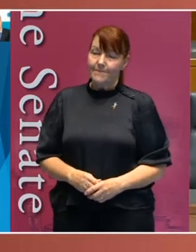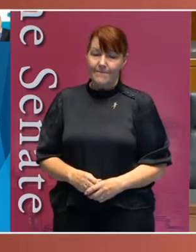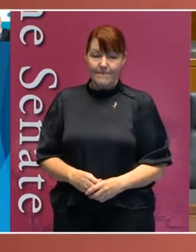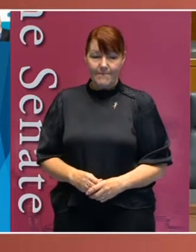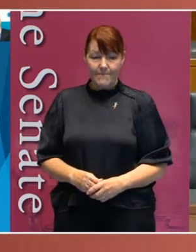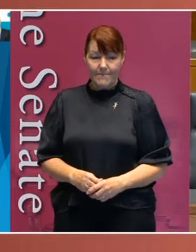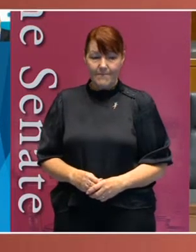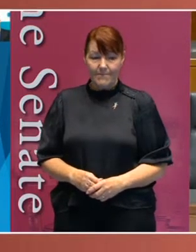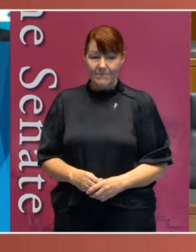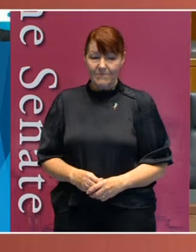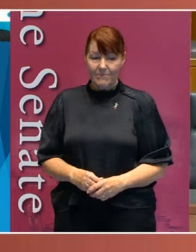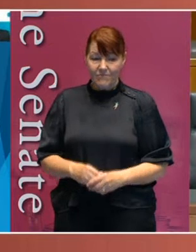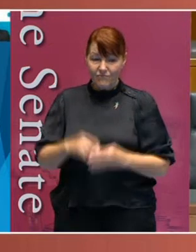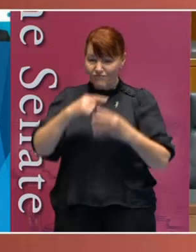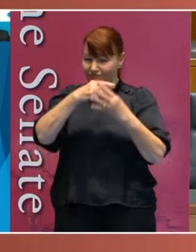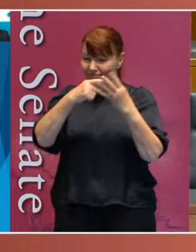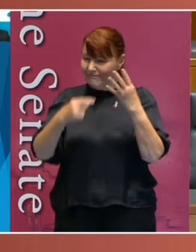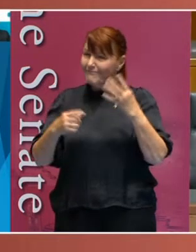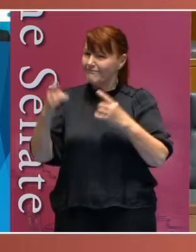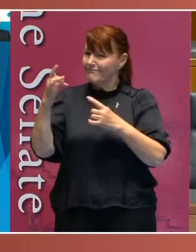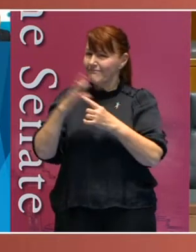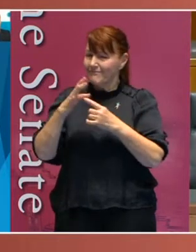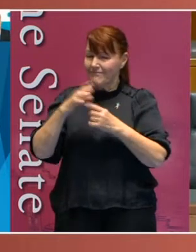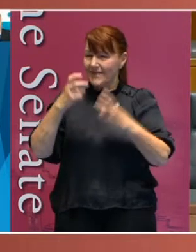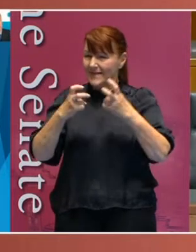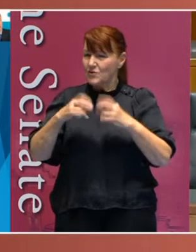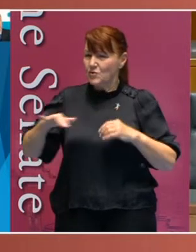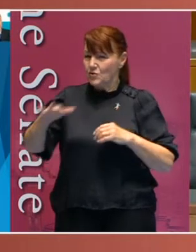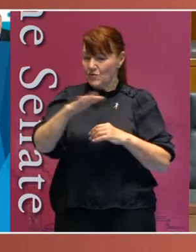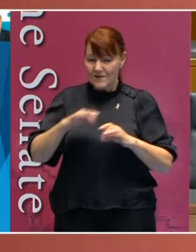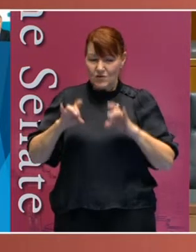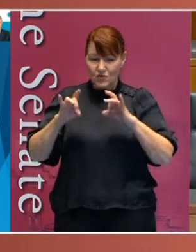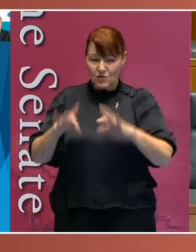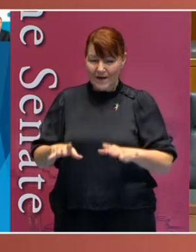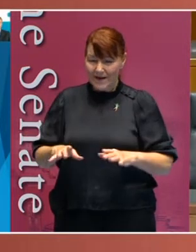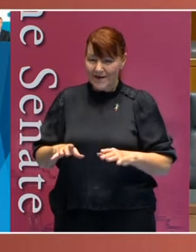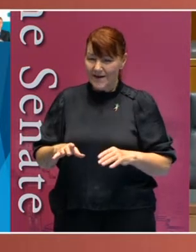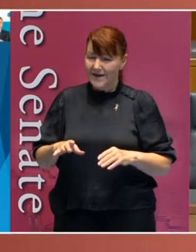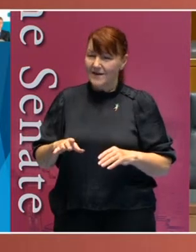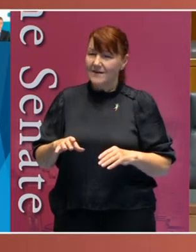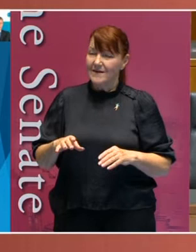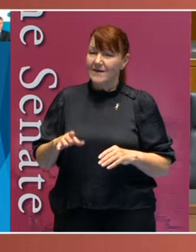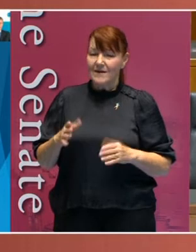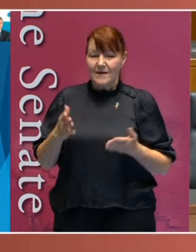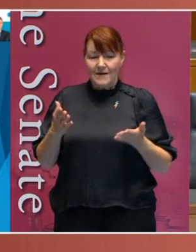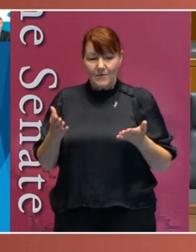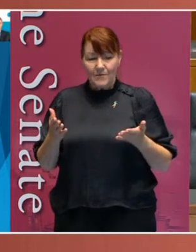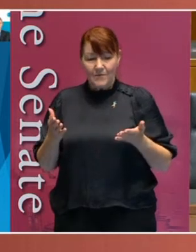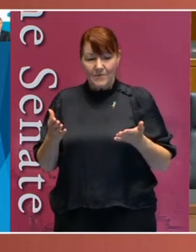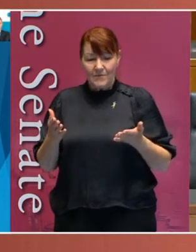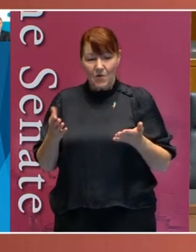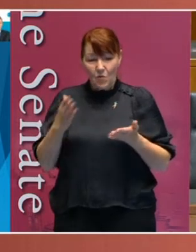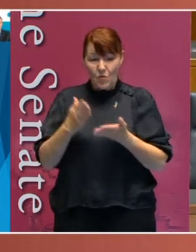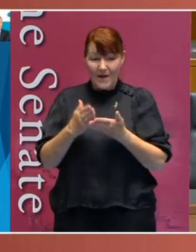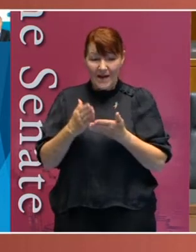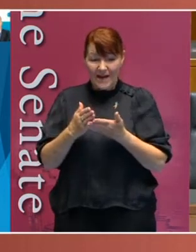And those critical issues in Australia are, in a sense, in front of us in a way that